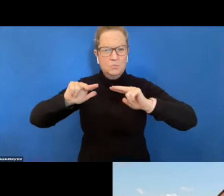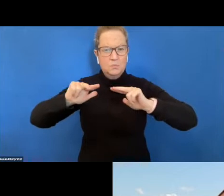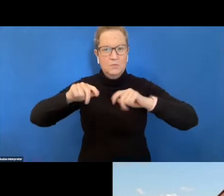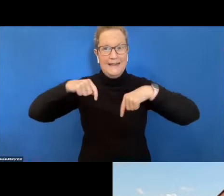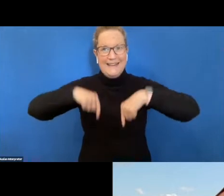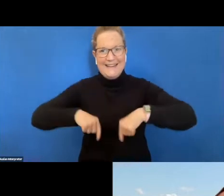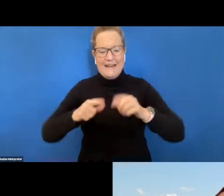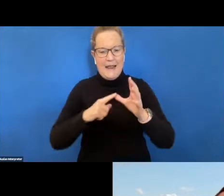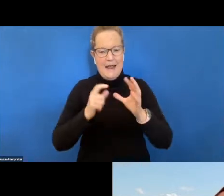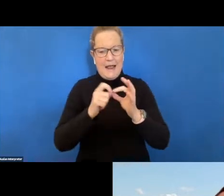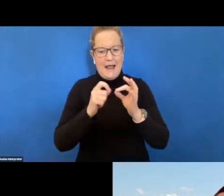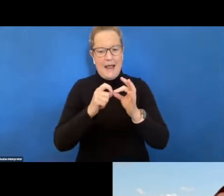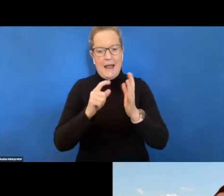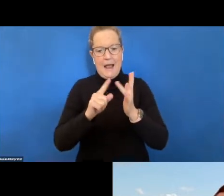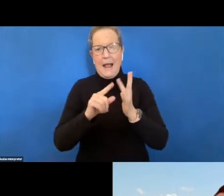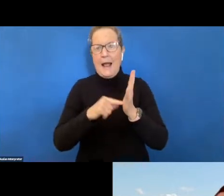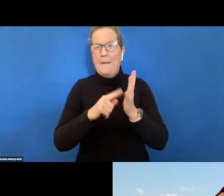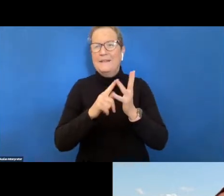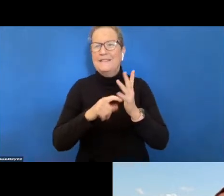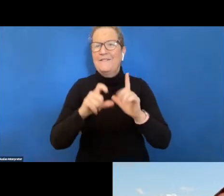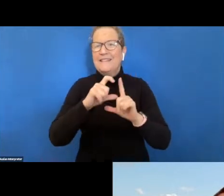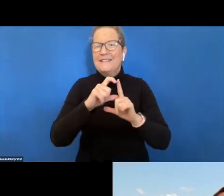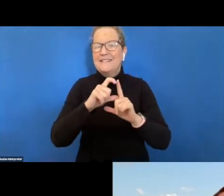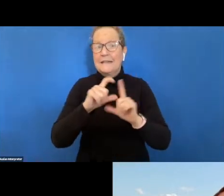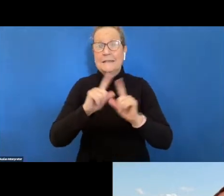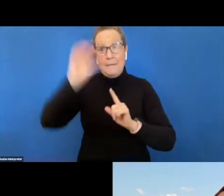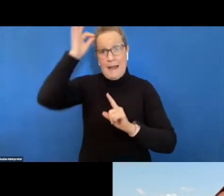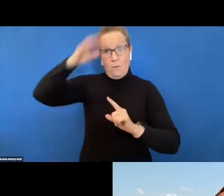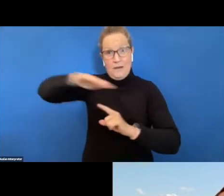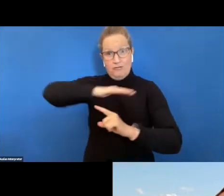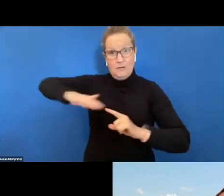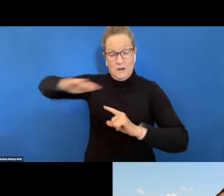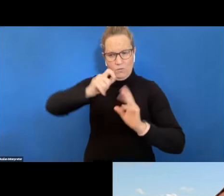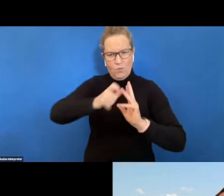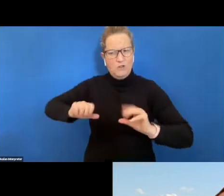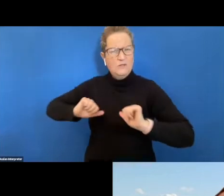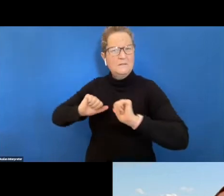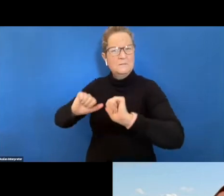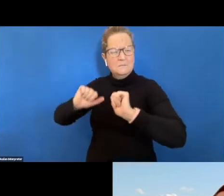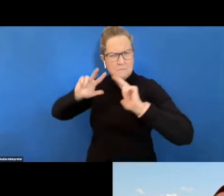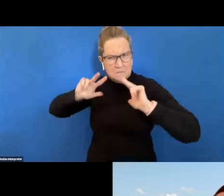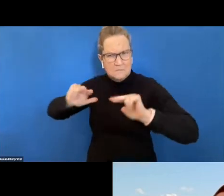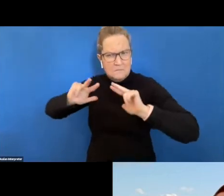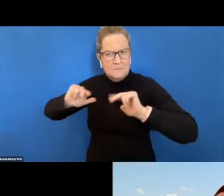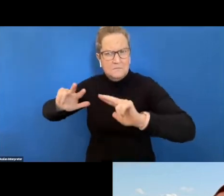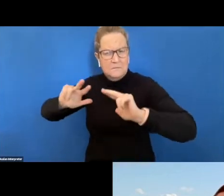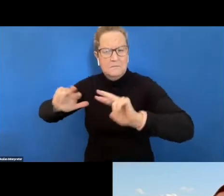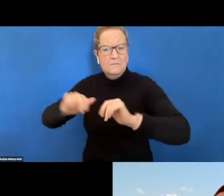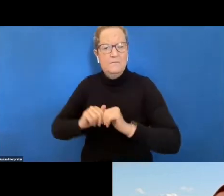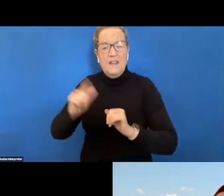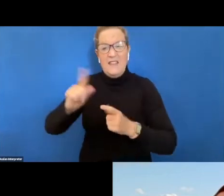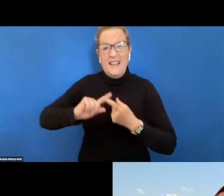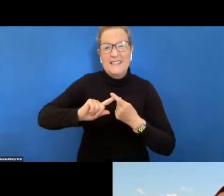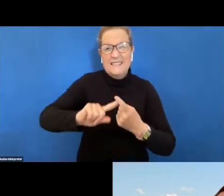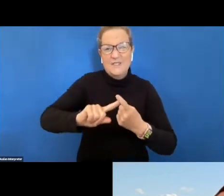abbotsford but also the land that encompasses the environment and i'd like to recognize their continuing connection to